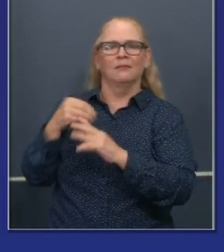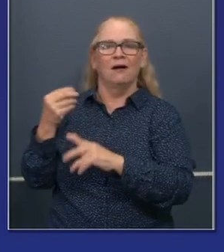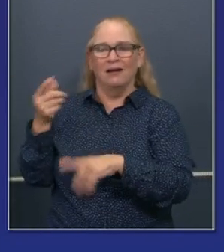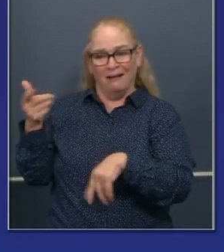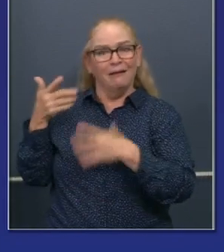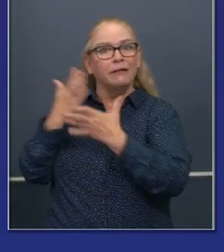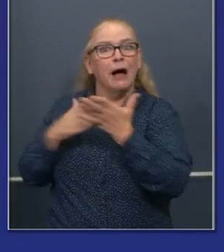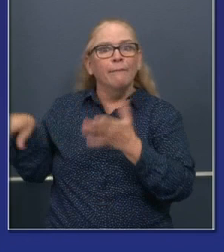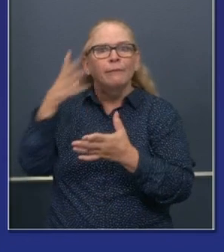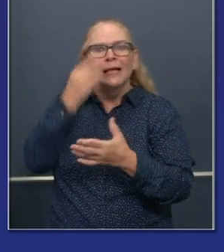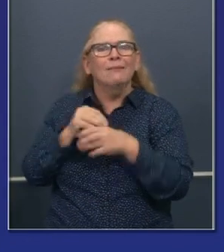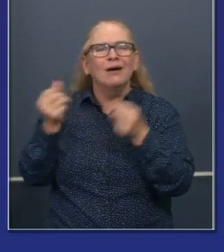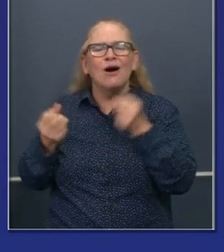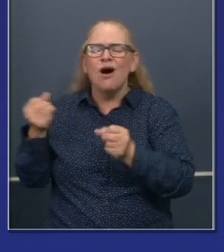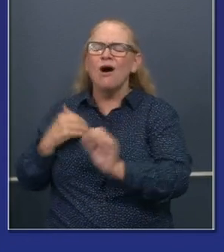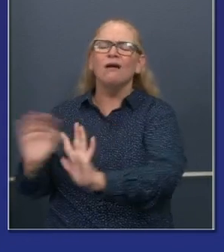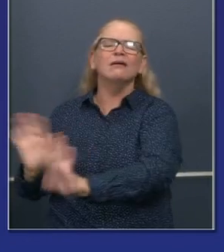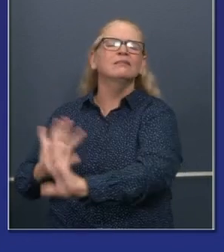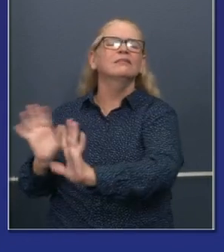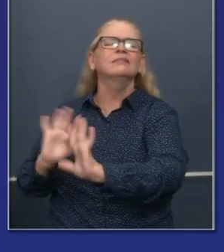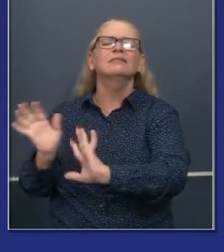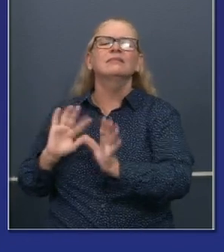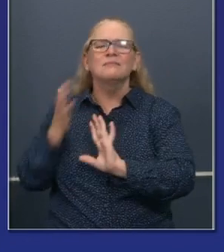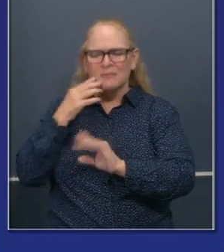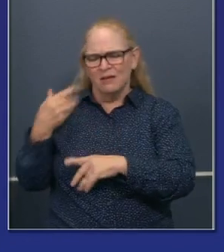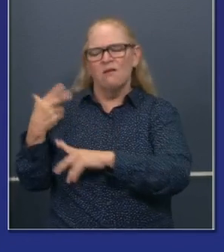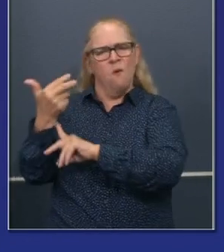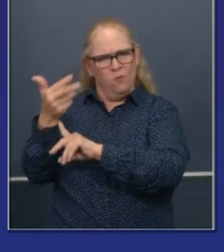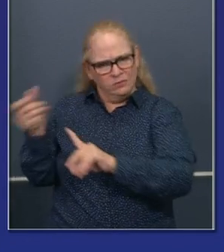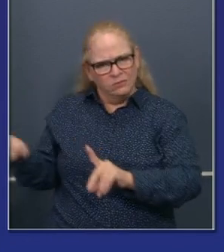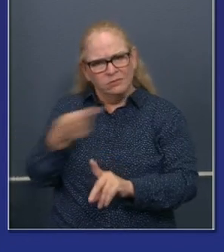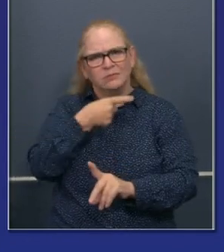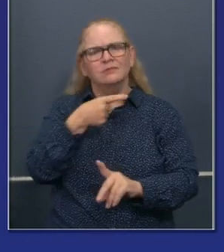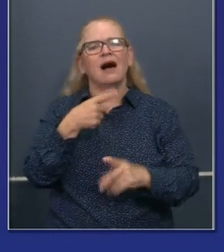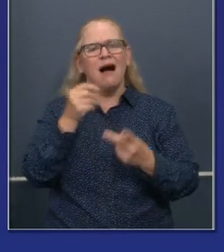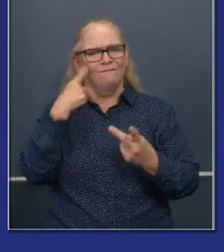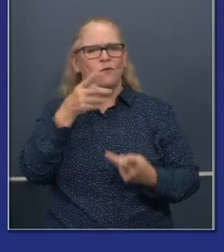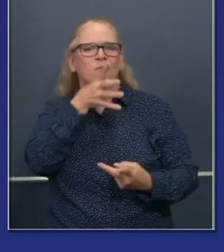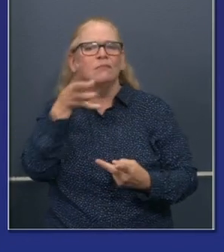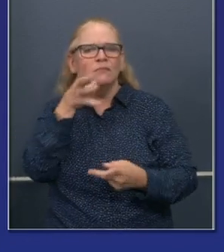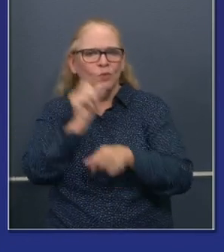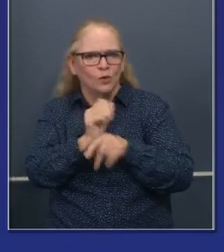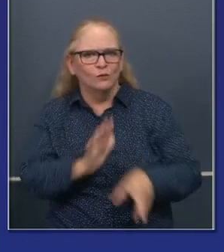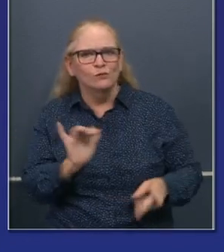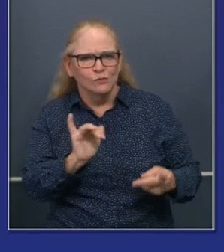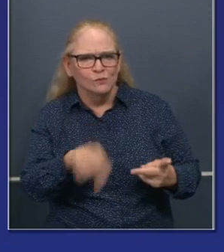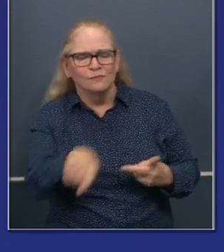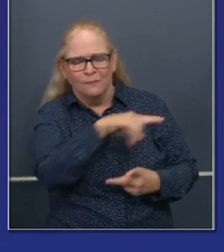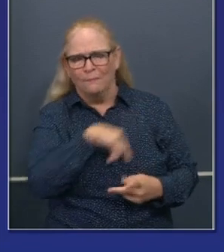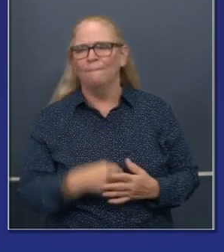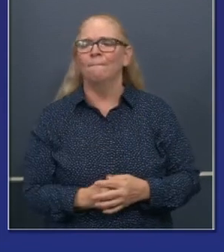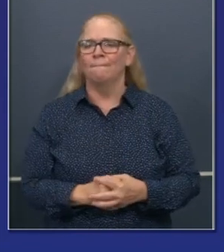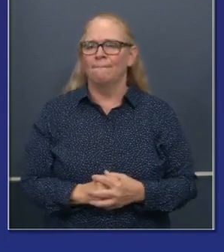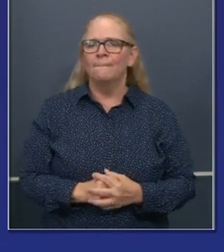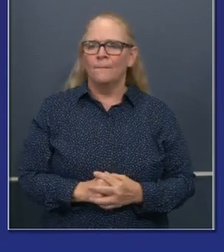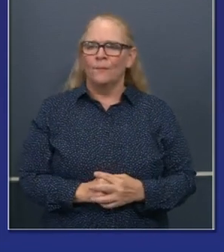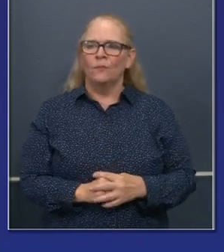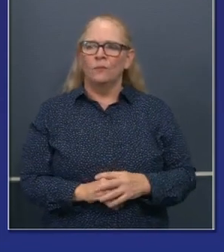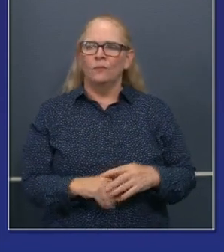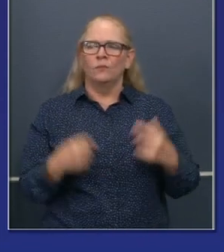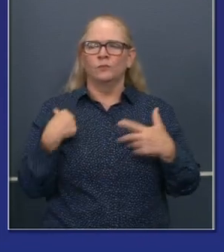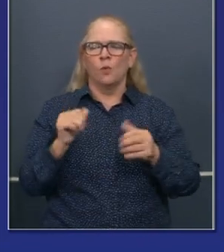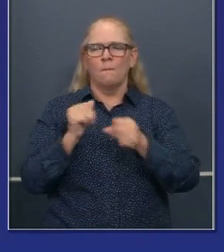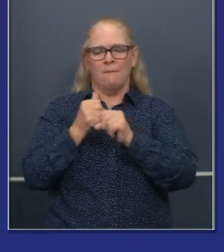staying in hotel rooms, or in some cases we're in shelters as we discovered. And so we created a program to provide